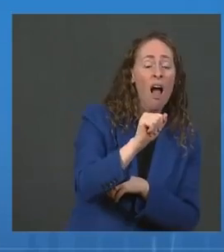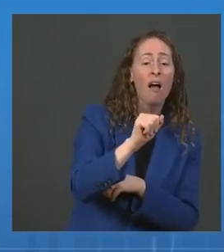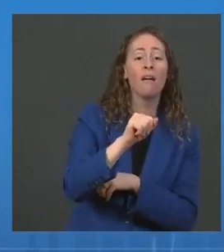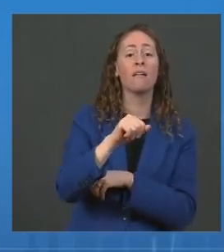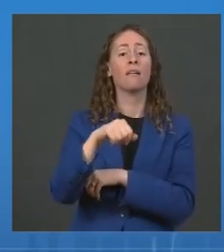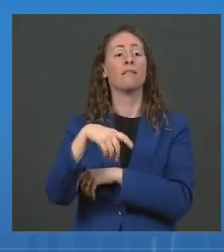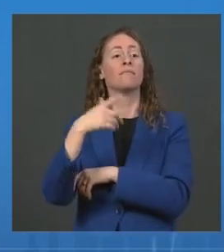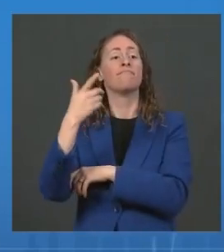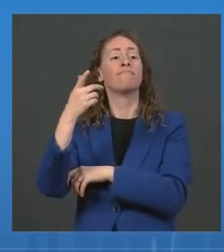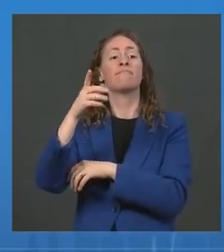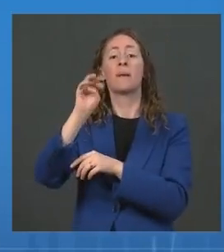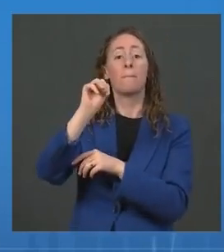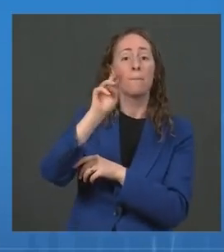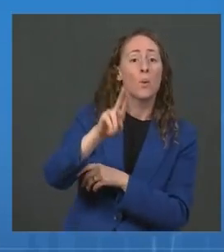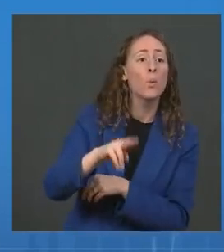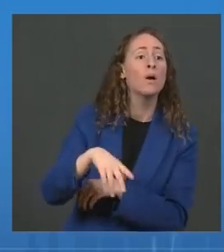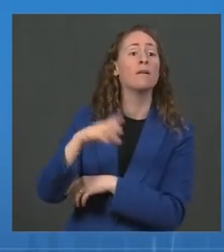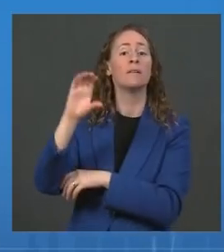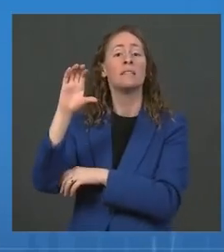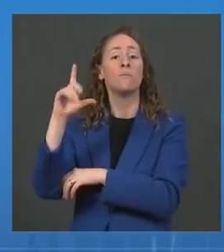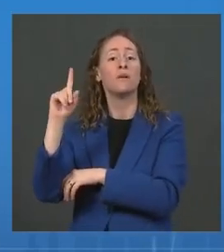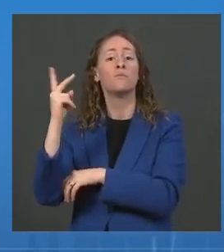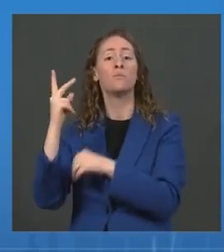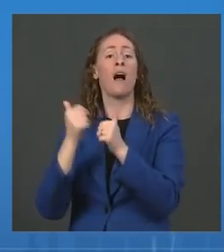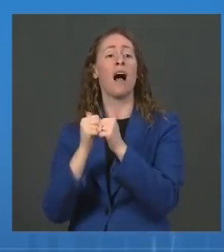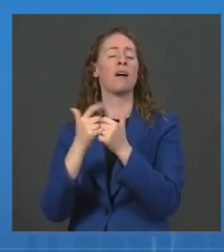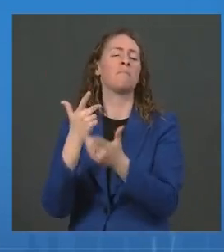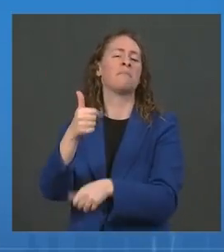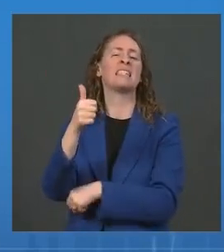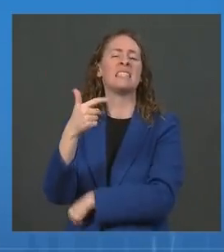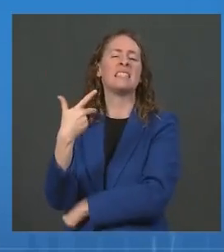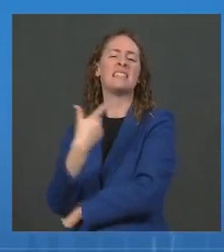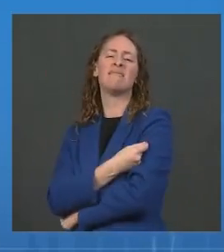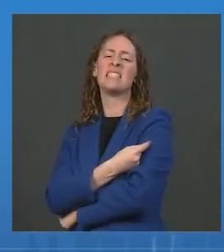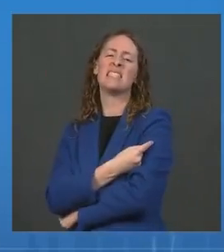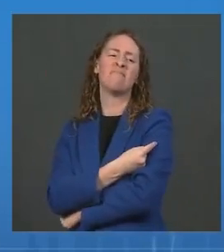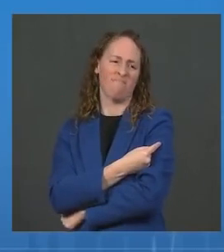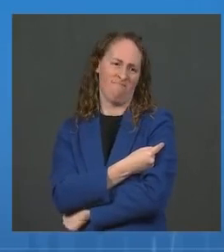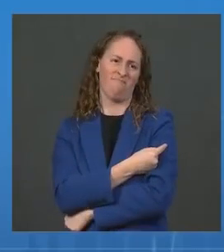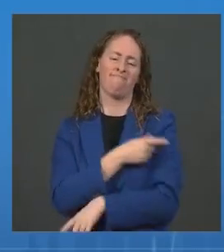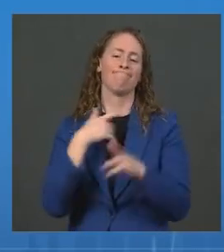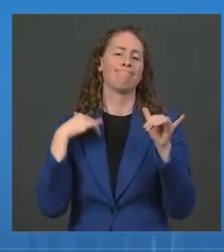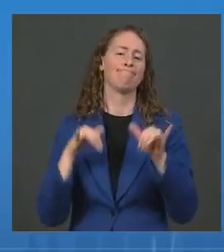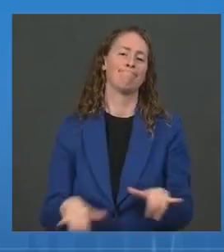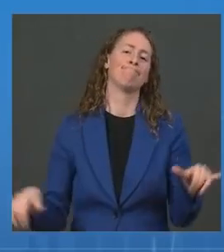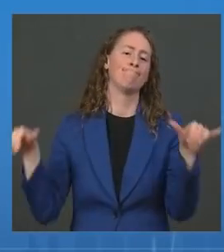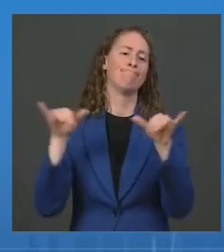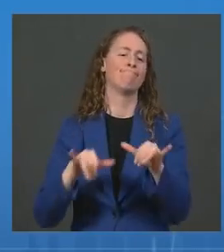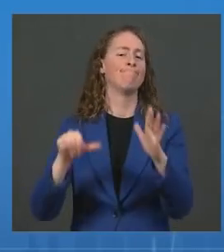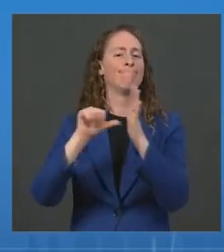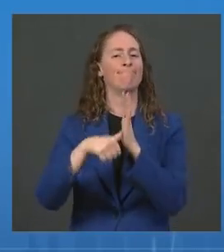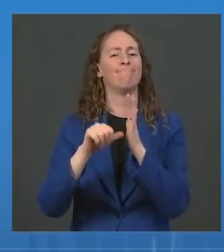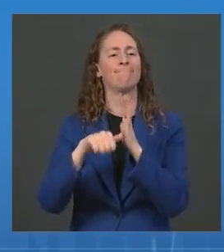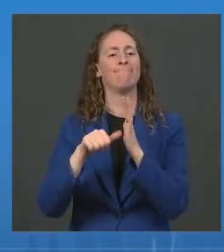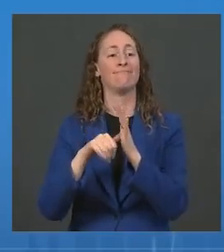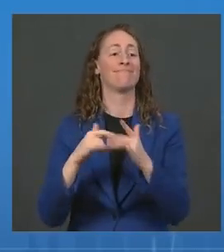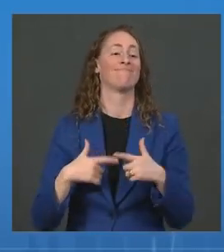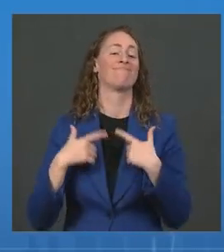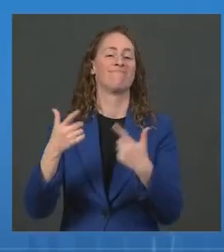is to get vaccinated, which has always been our predominant message. I'll now hand it over to Dr. Murthy.